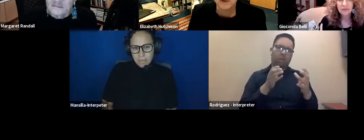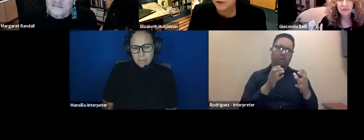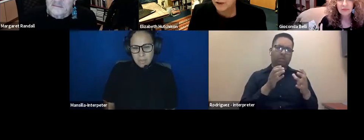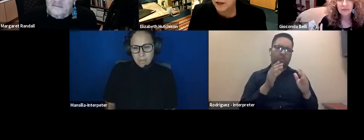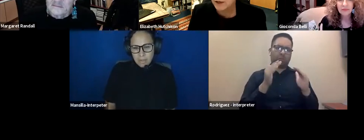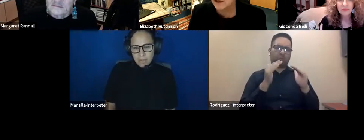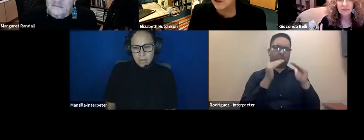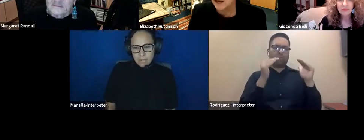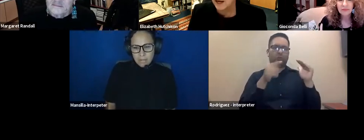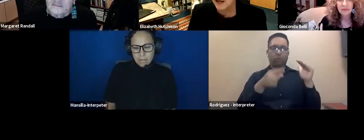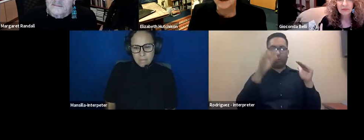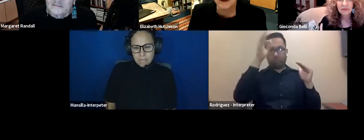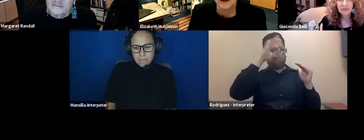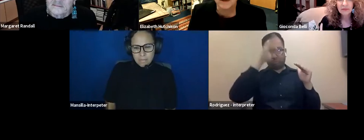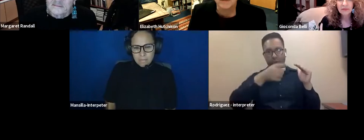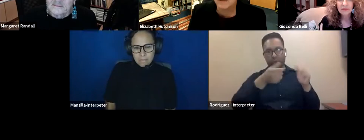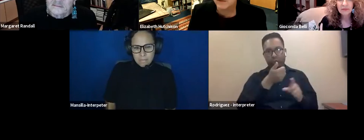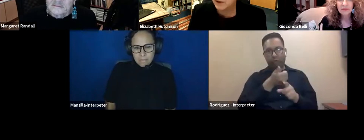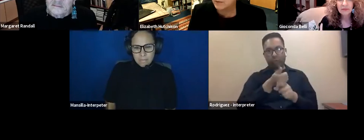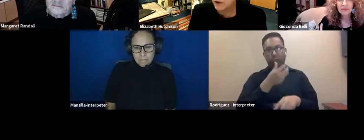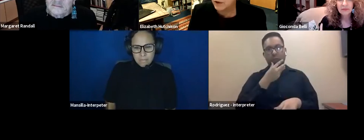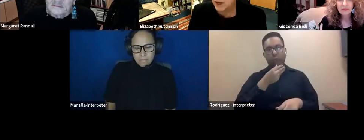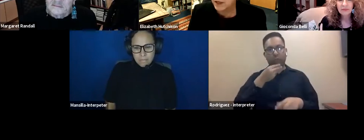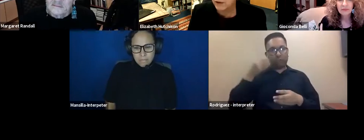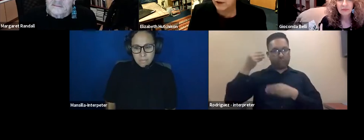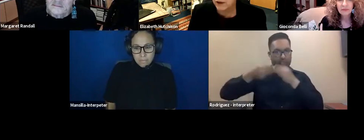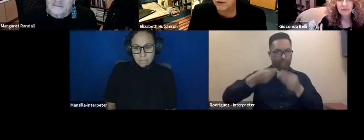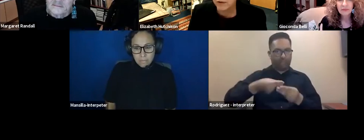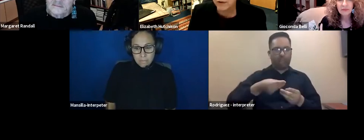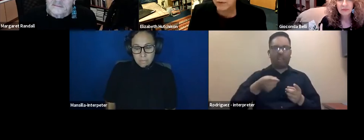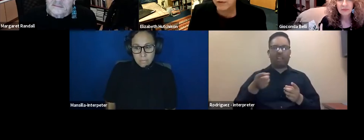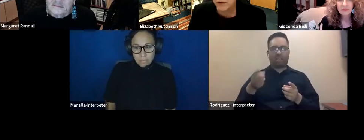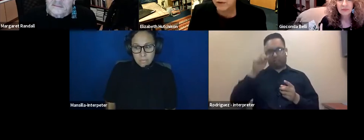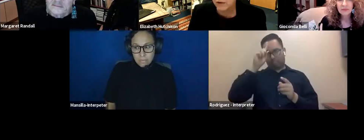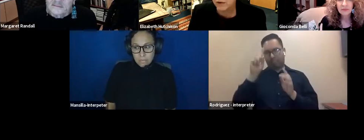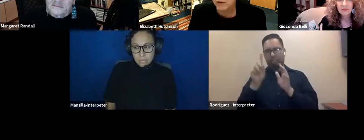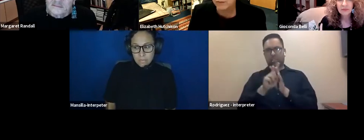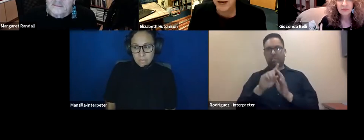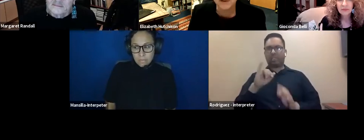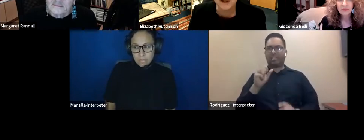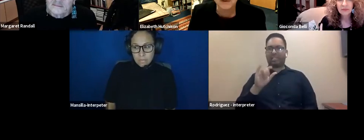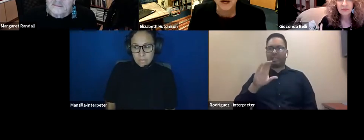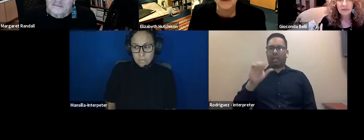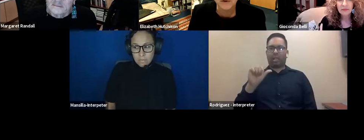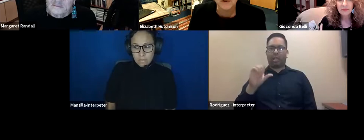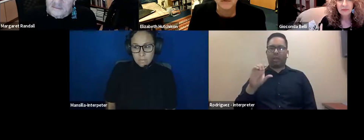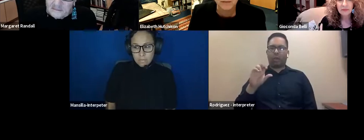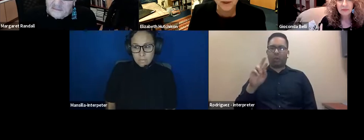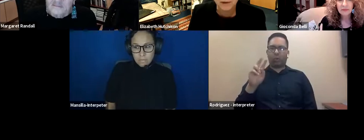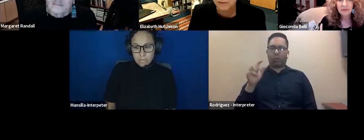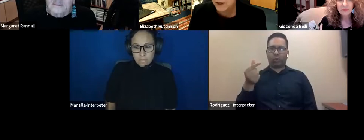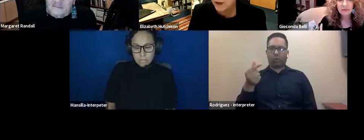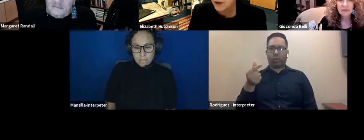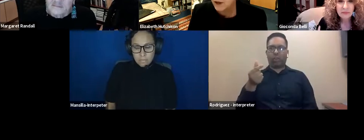were of Jewish descent. And, um, this brought to mind Jessica Krug, the professor who was passing as Afro